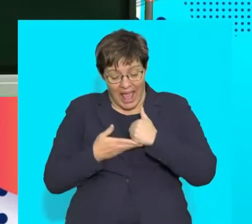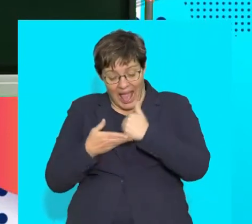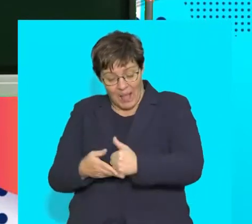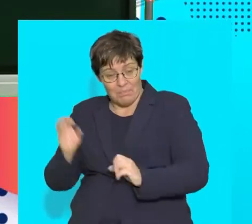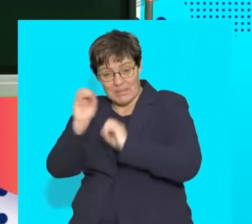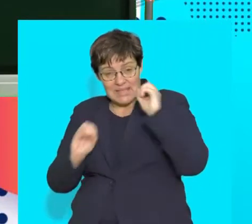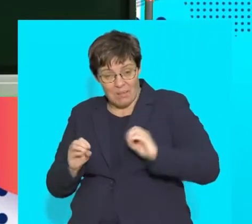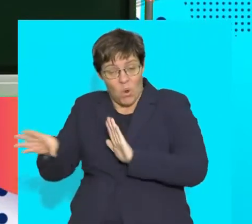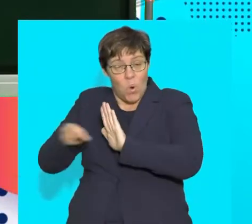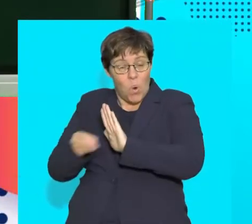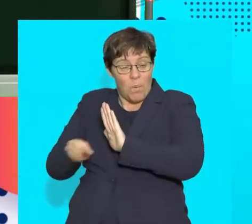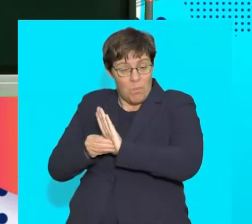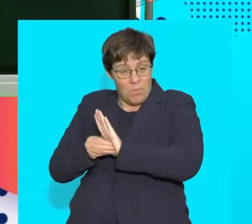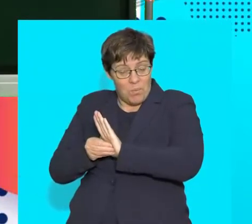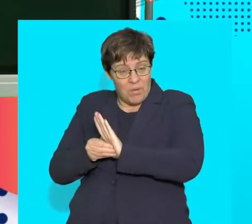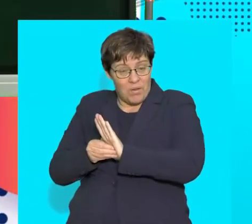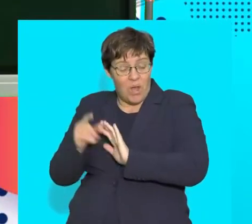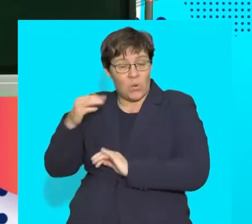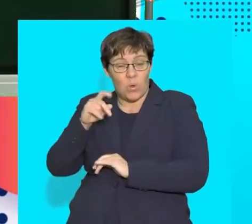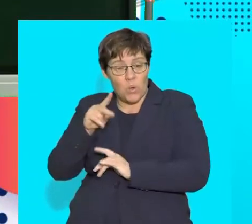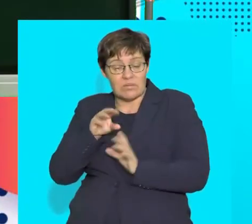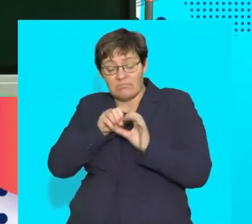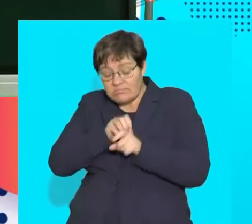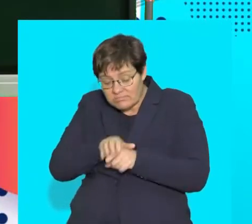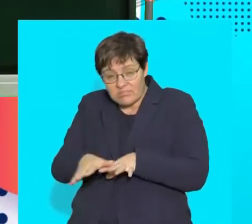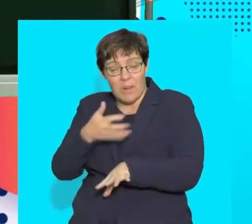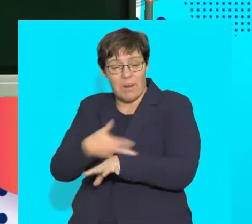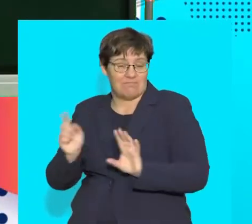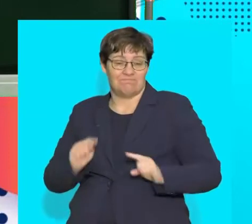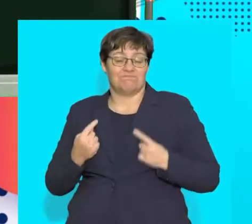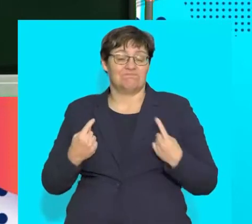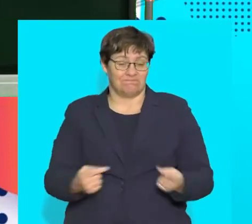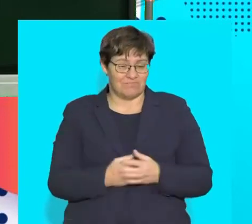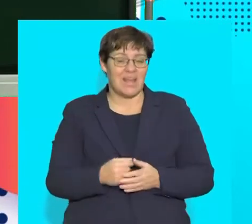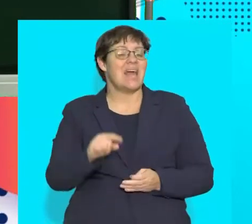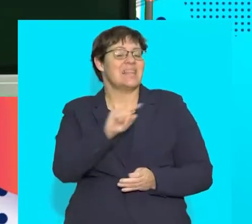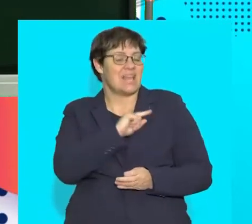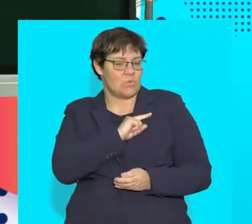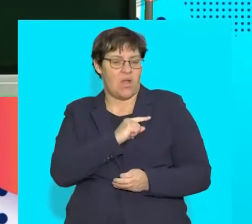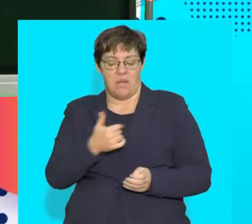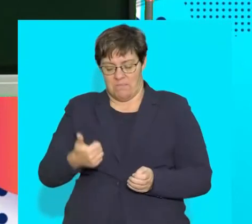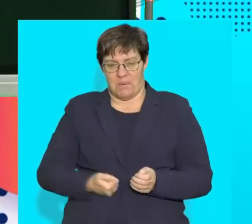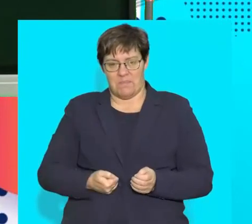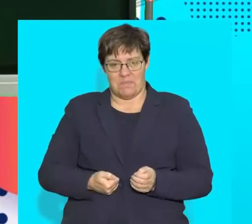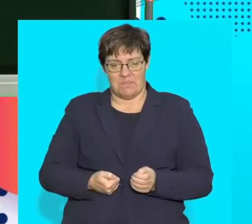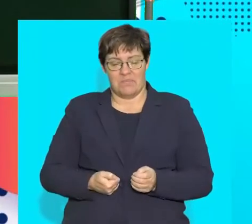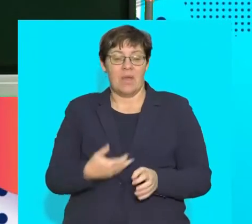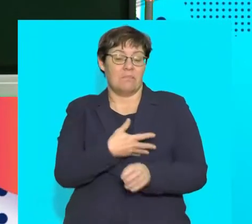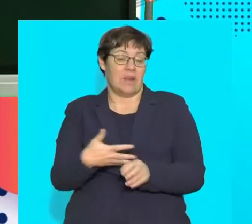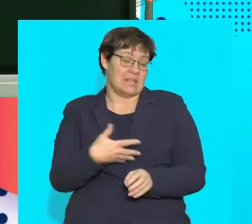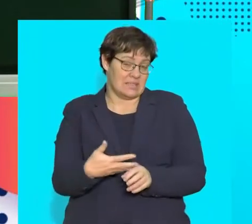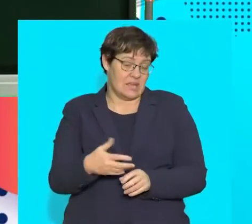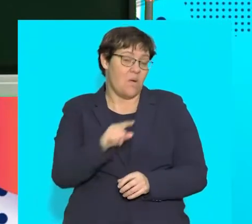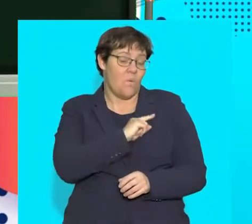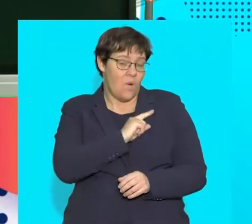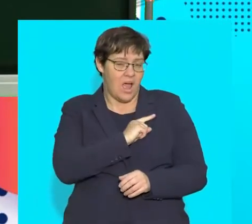to assist the cells in absorbing the glucose into the bloodstream. And that's essentially why it is injected directly into the